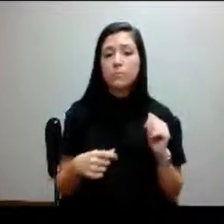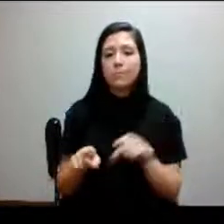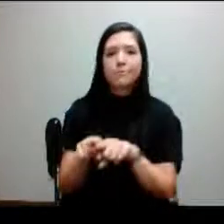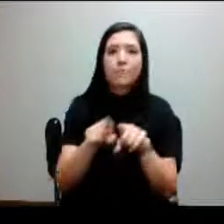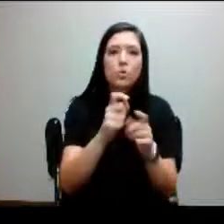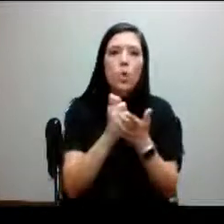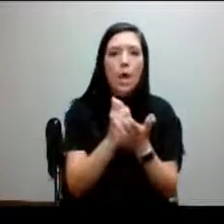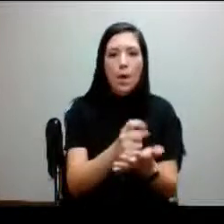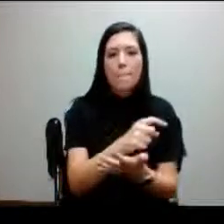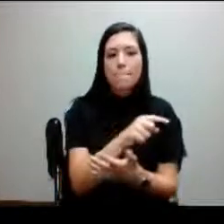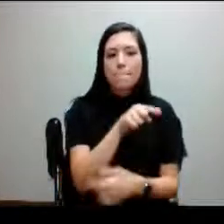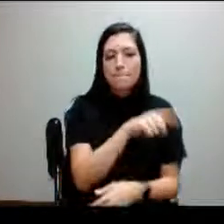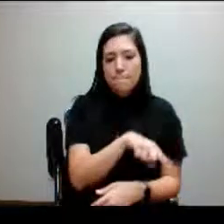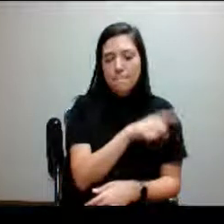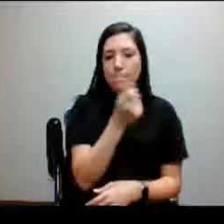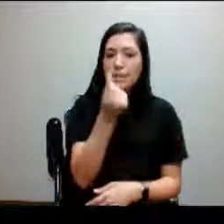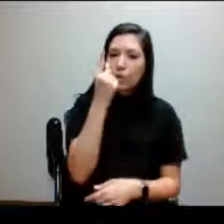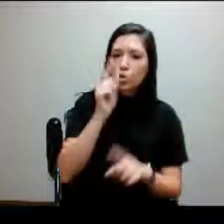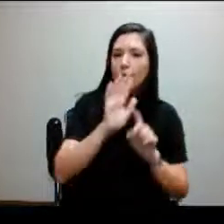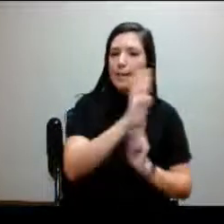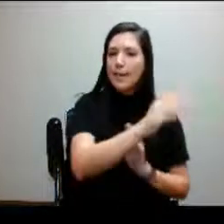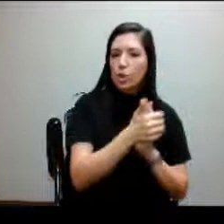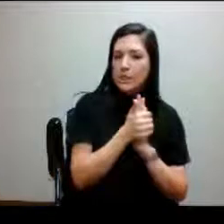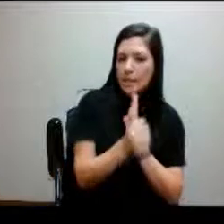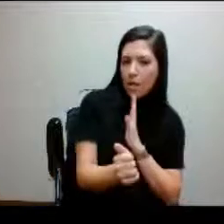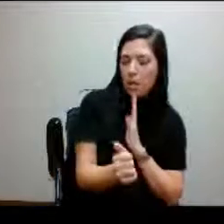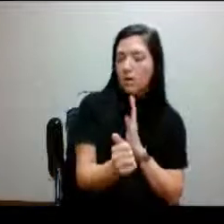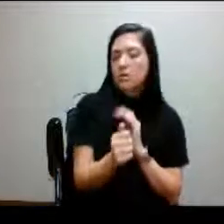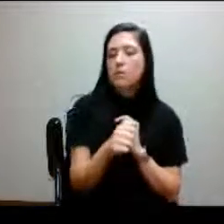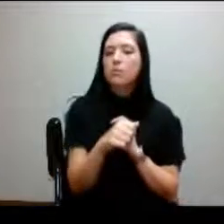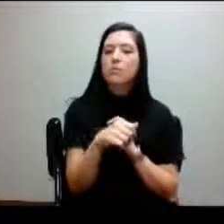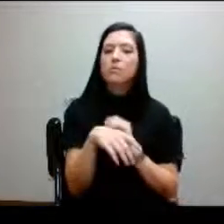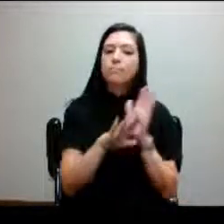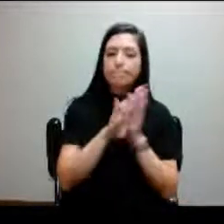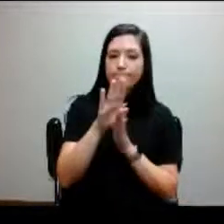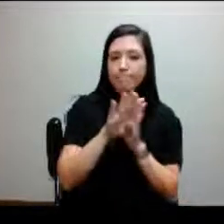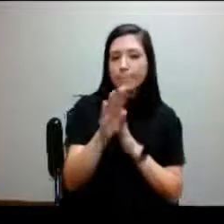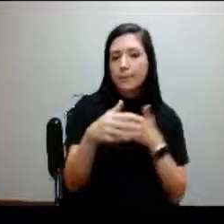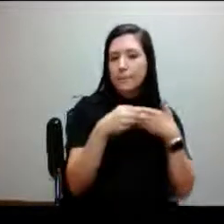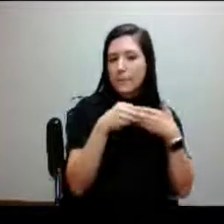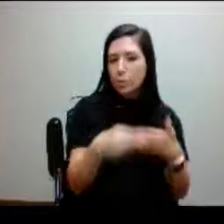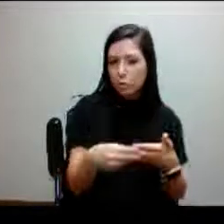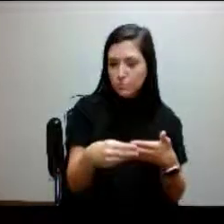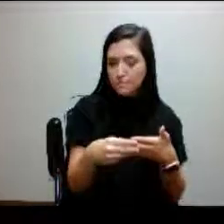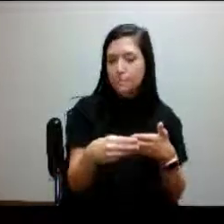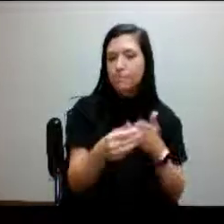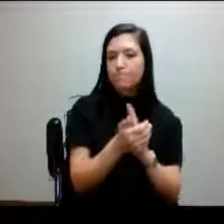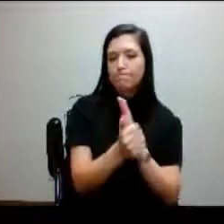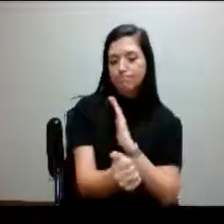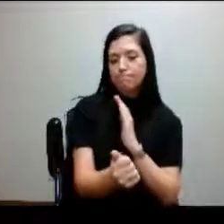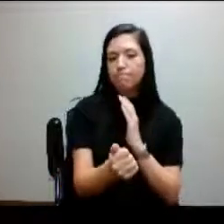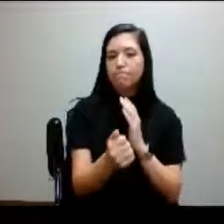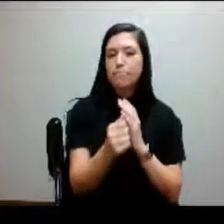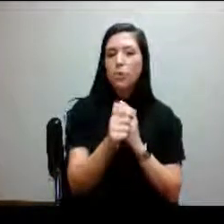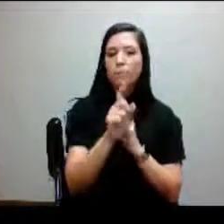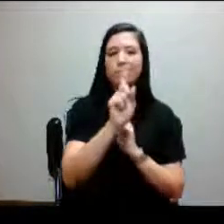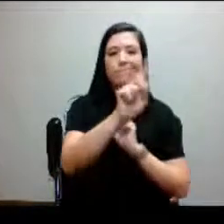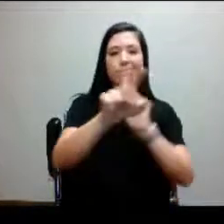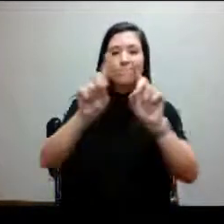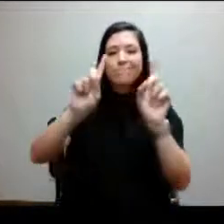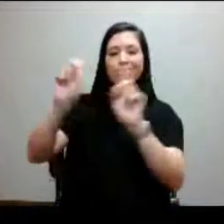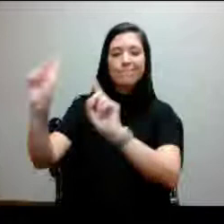understand their different skill sets and develop leadership through taking them to different conferences,